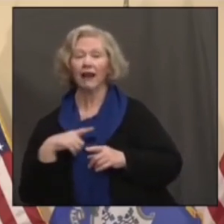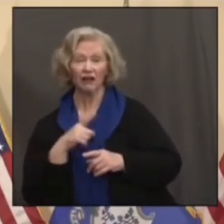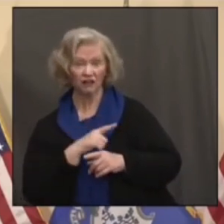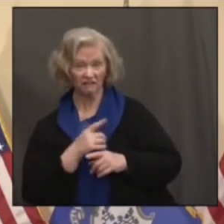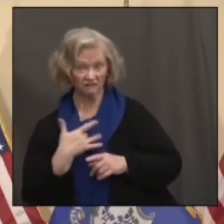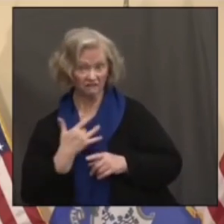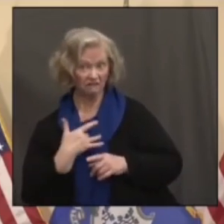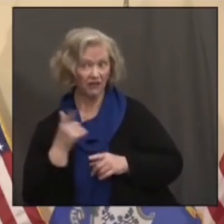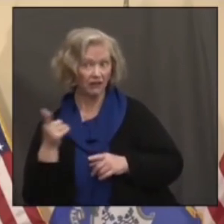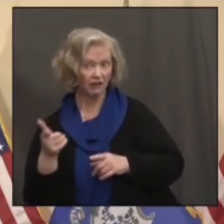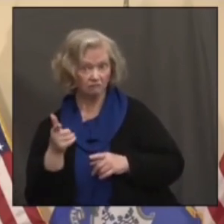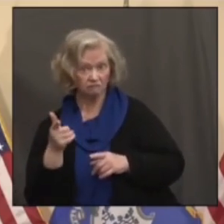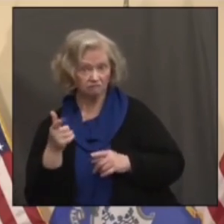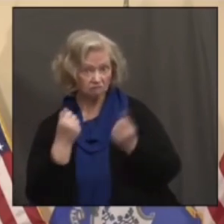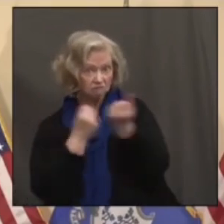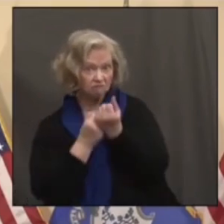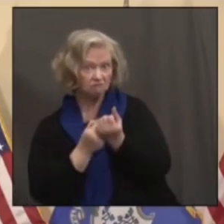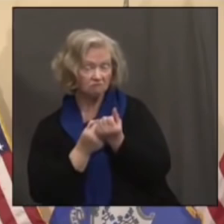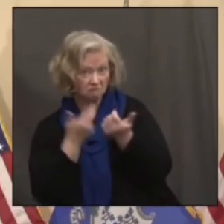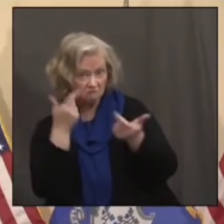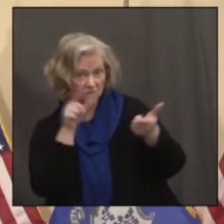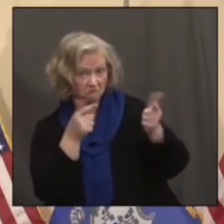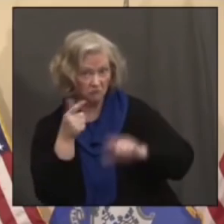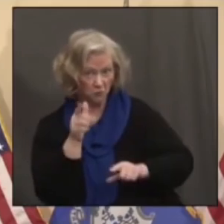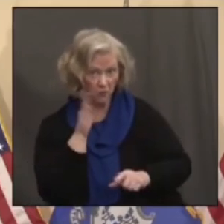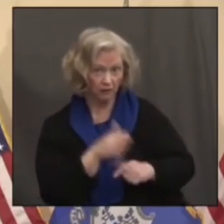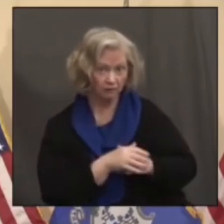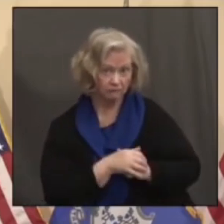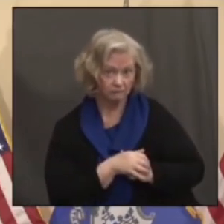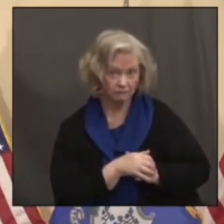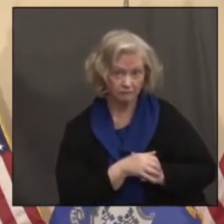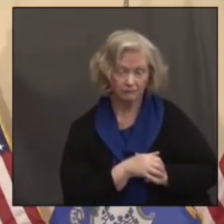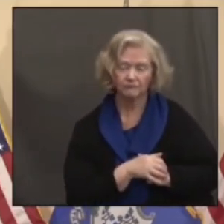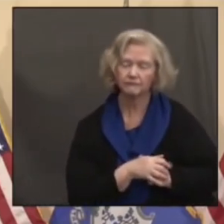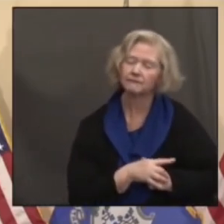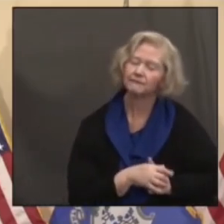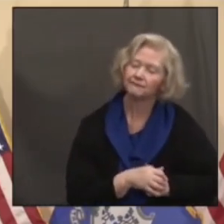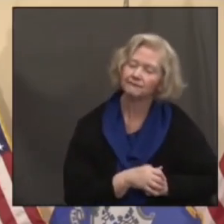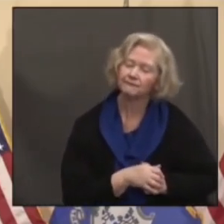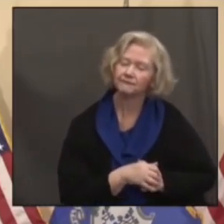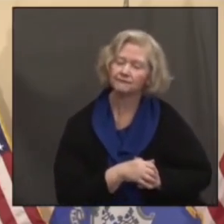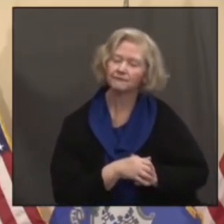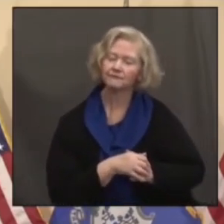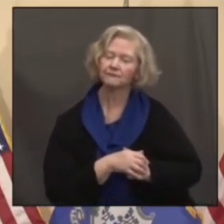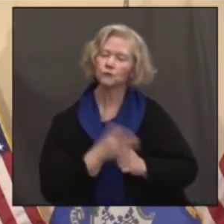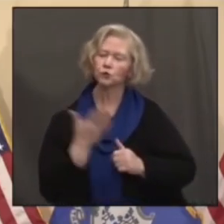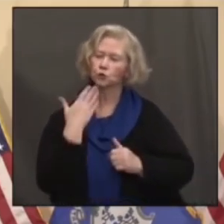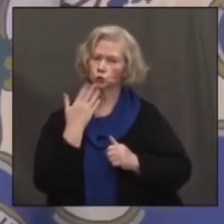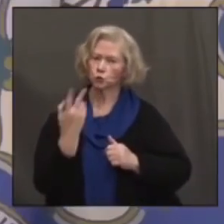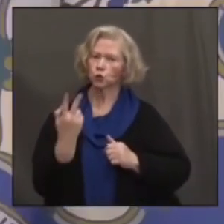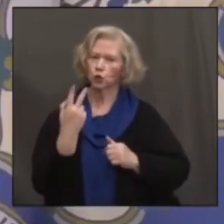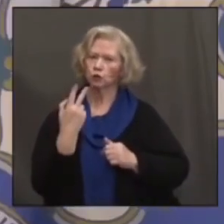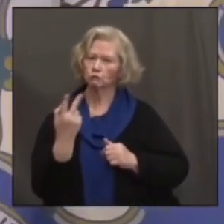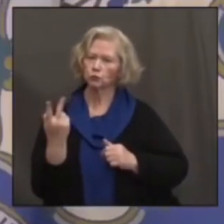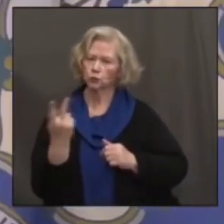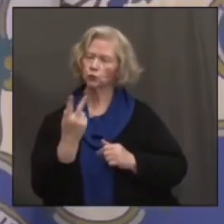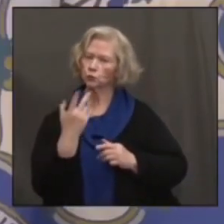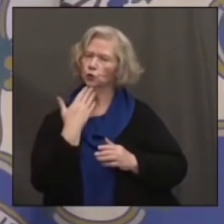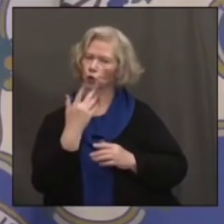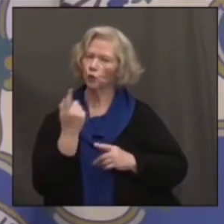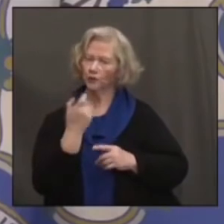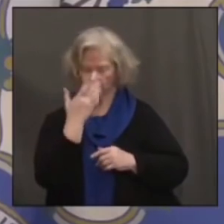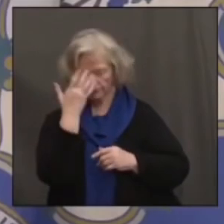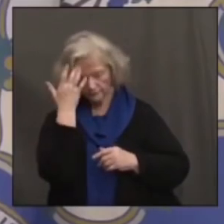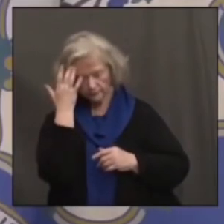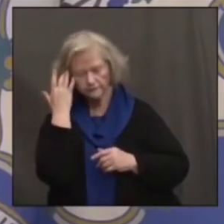Do you expect that that will sail through this agreement? Brian, two good questions. No, first of all,